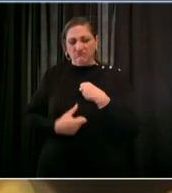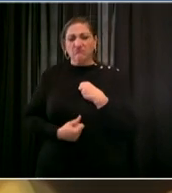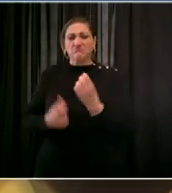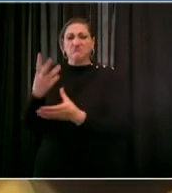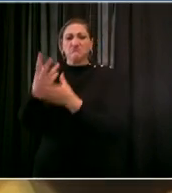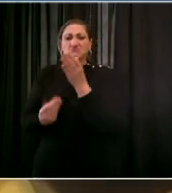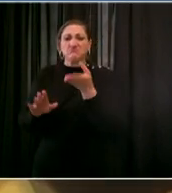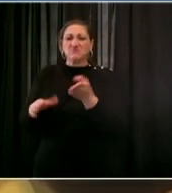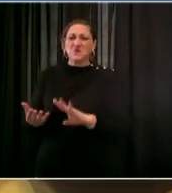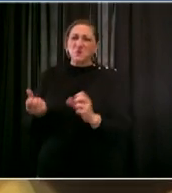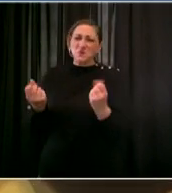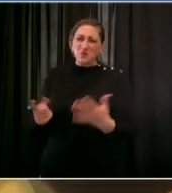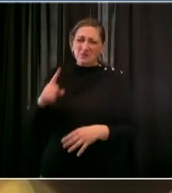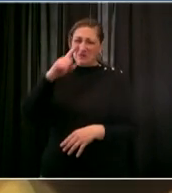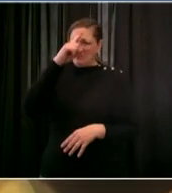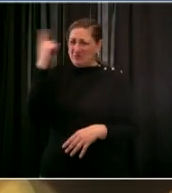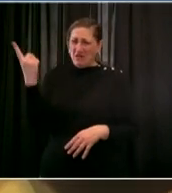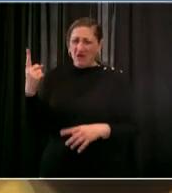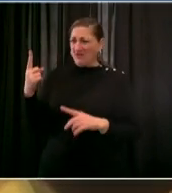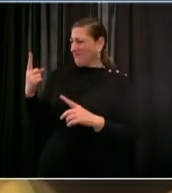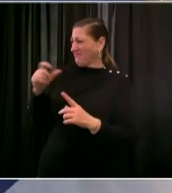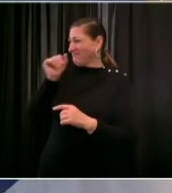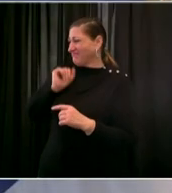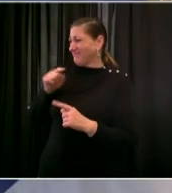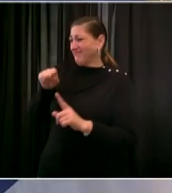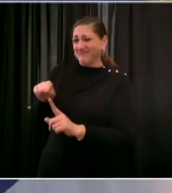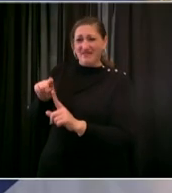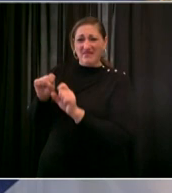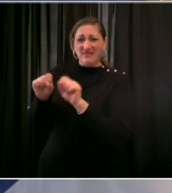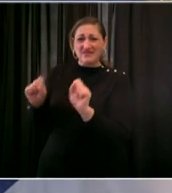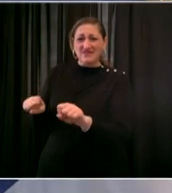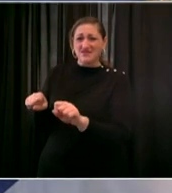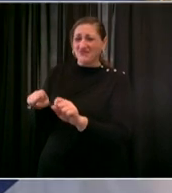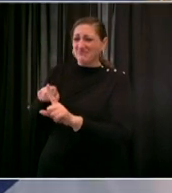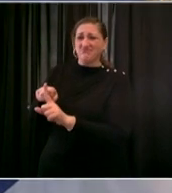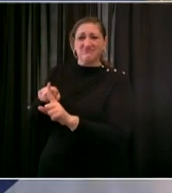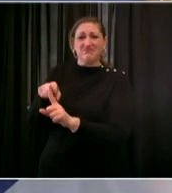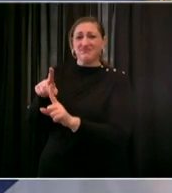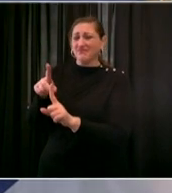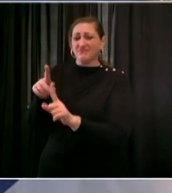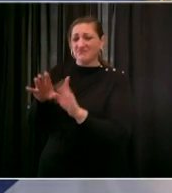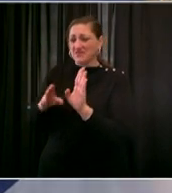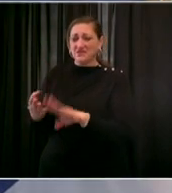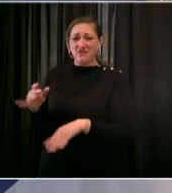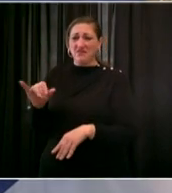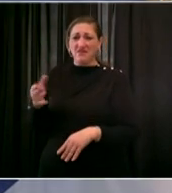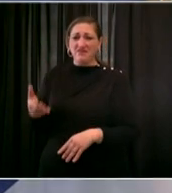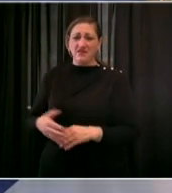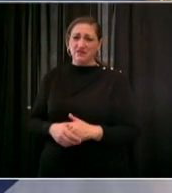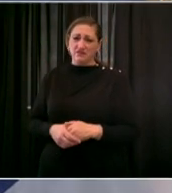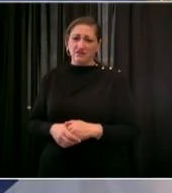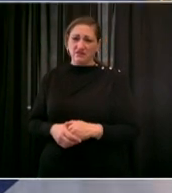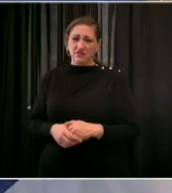brunt of system long overdue for reform our work starts with acknowledging that we must reverse the effects